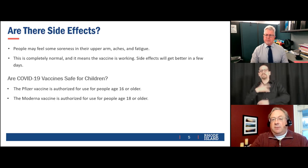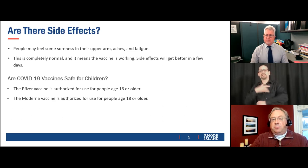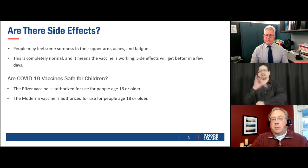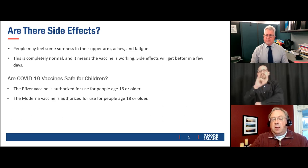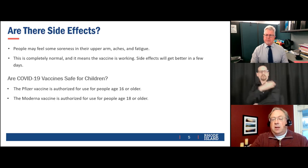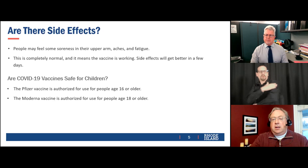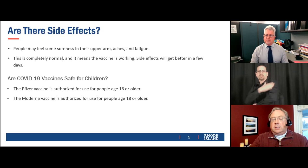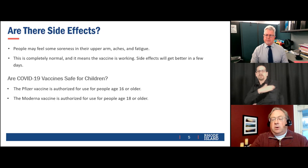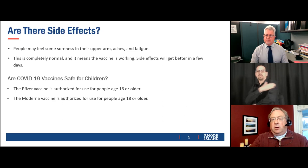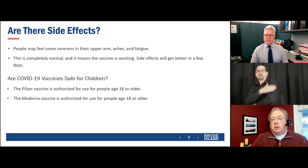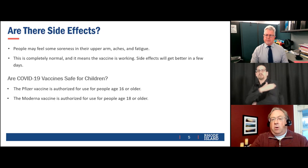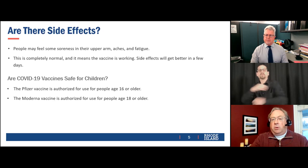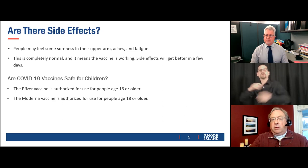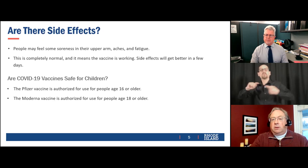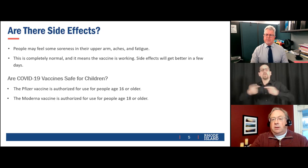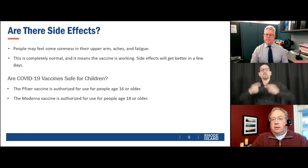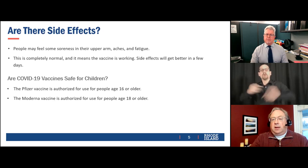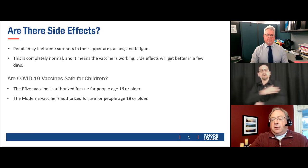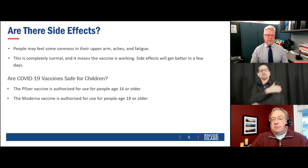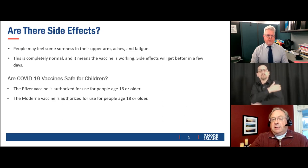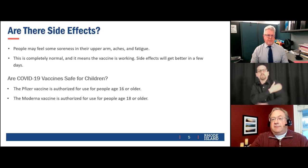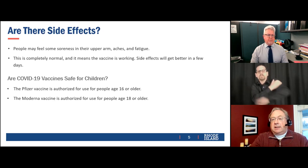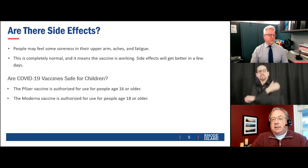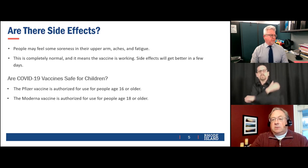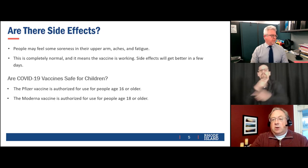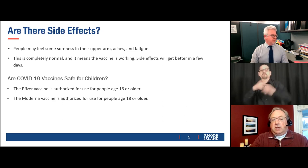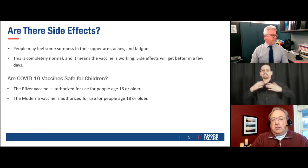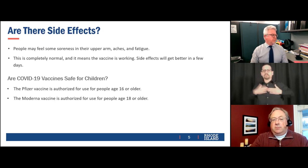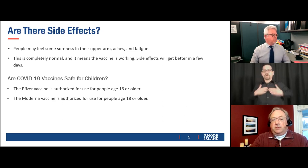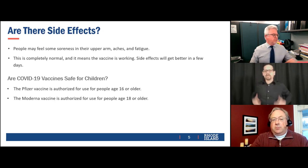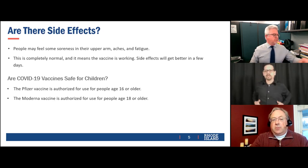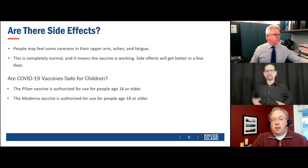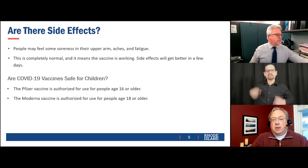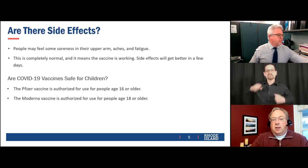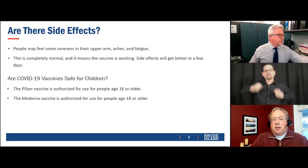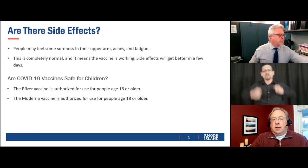be tired. It's all normal and it just means the vaccine's working.